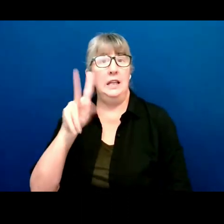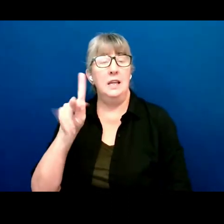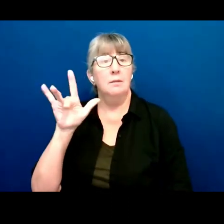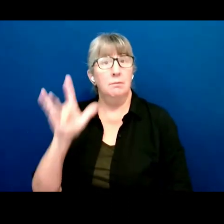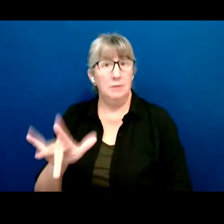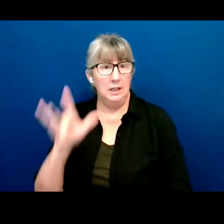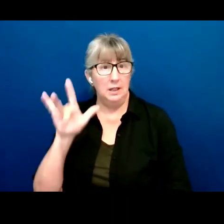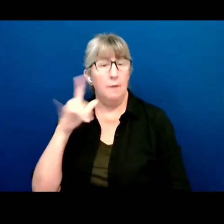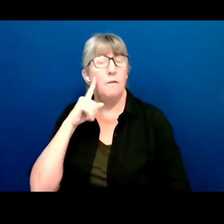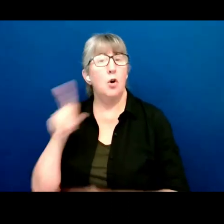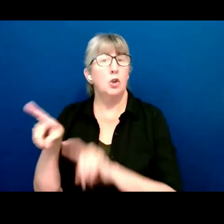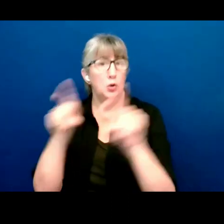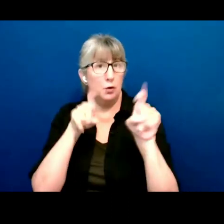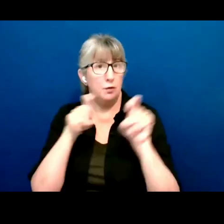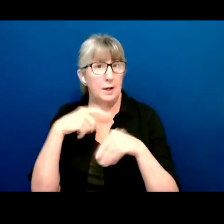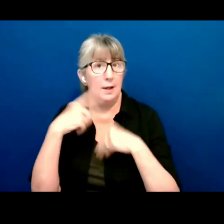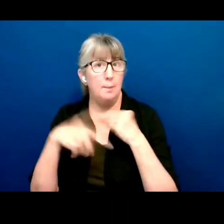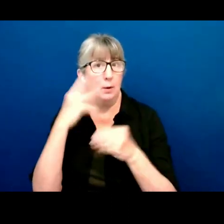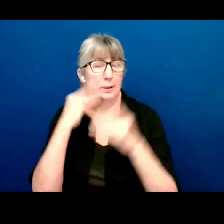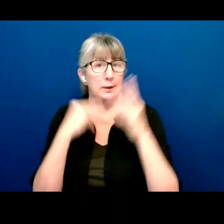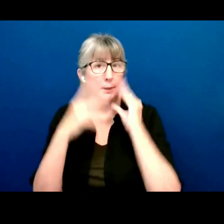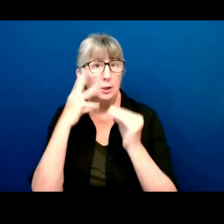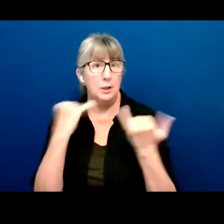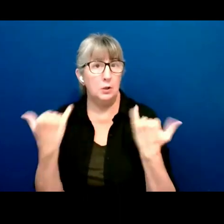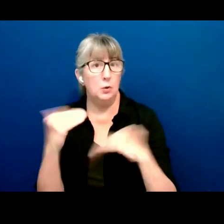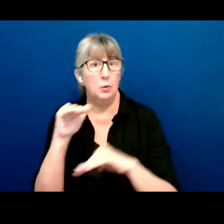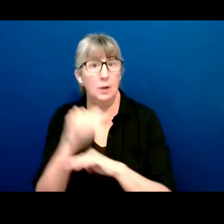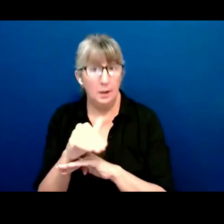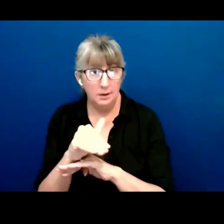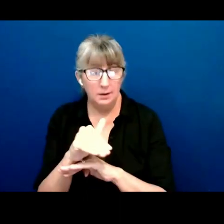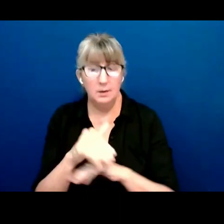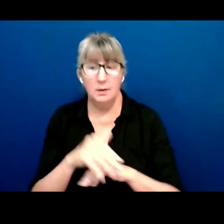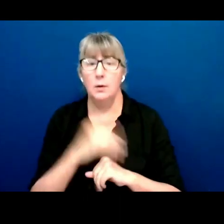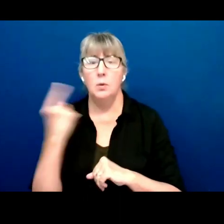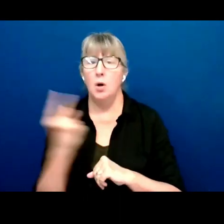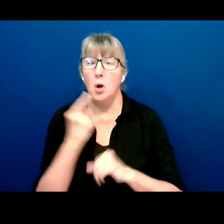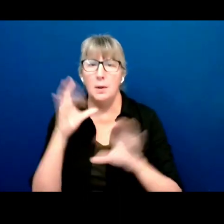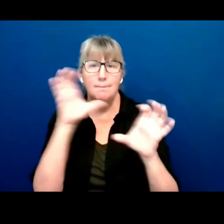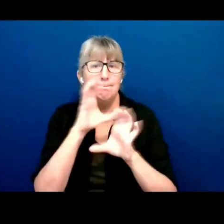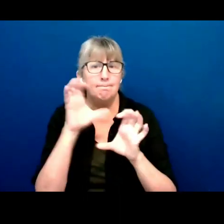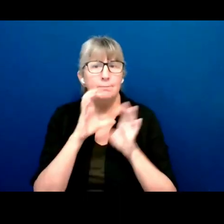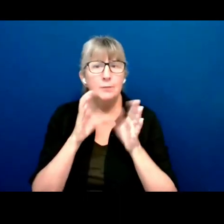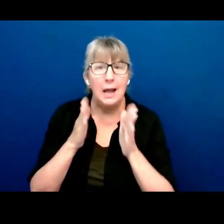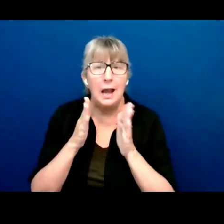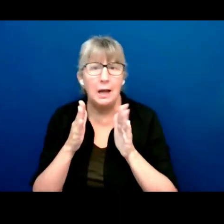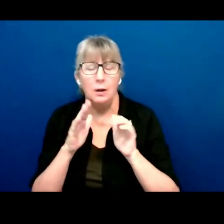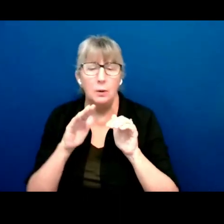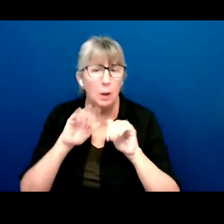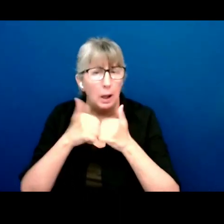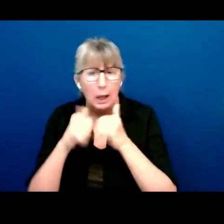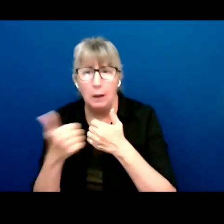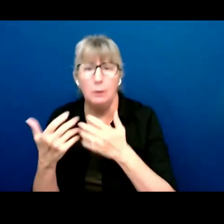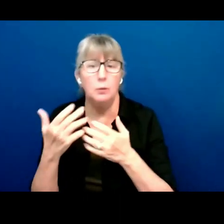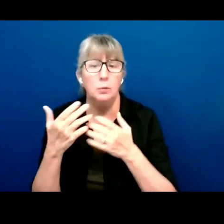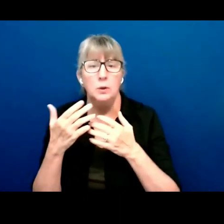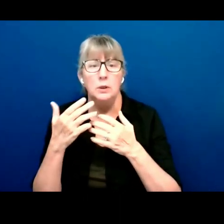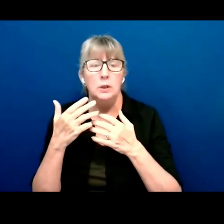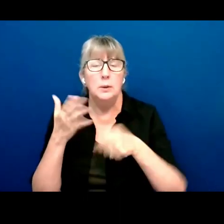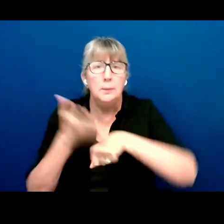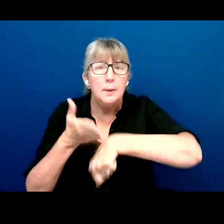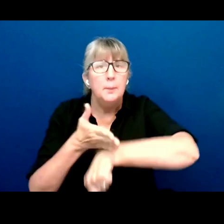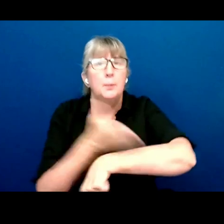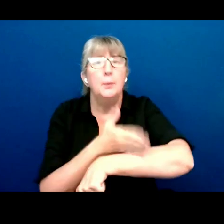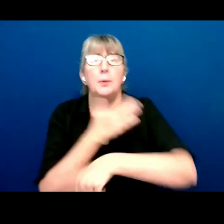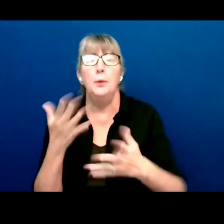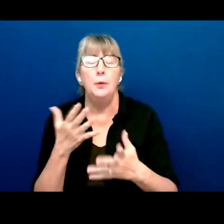a survey about your experience on the webinar tonight. We're always looking at ways that we could be improving our community engagement efforts, improving our webinars